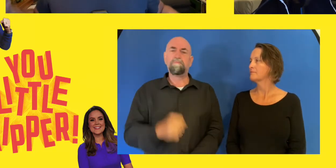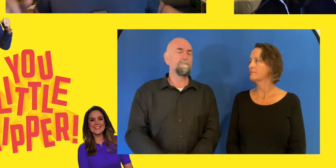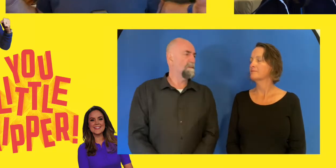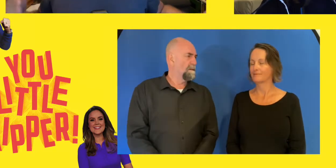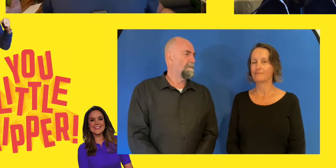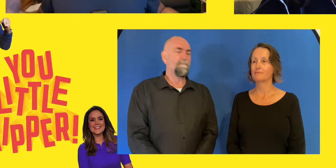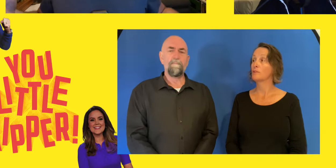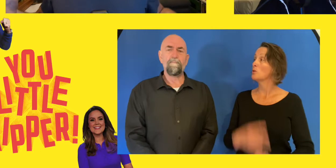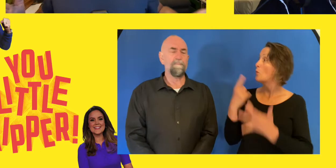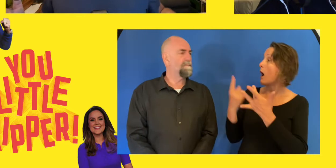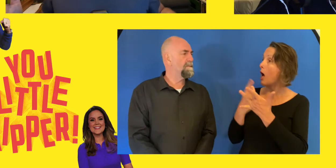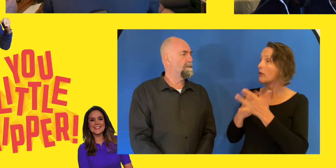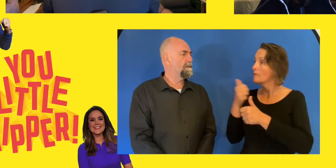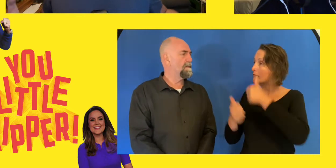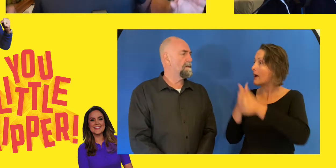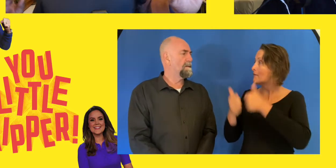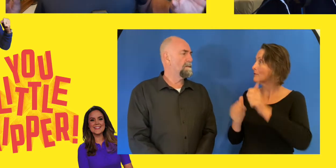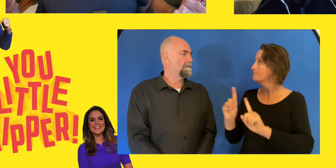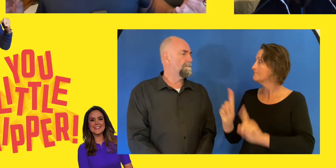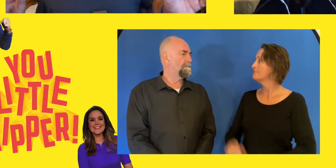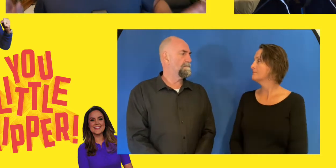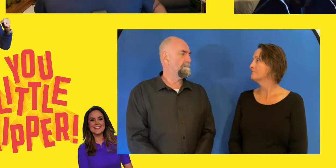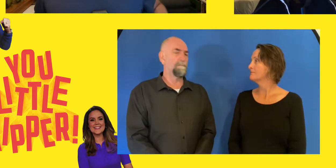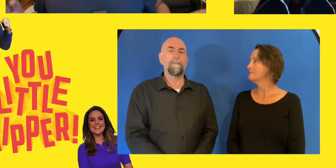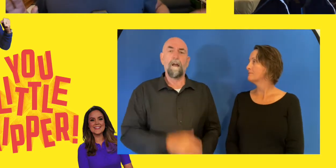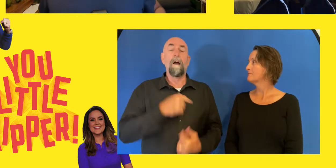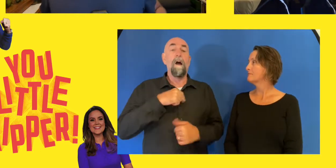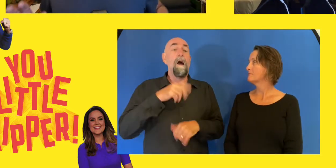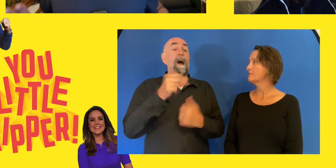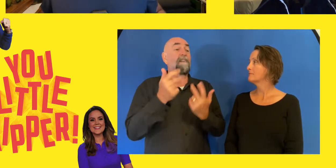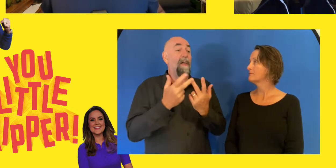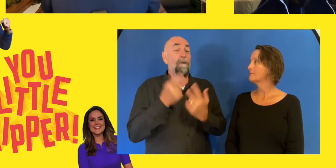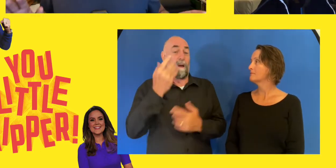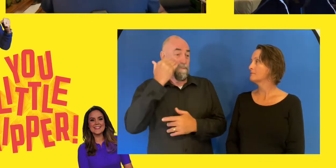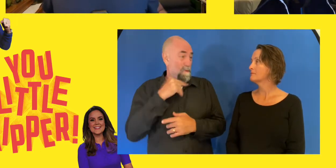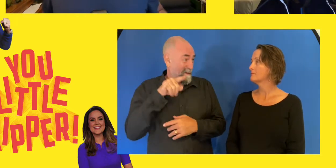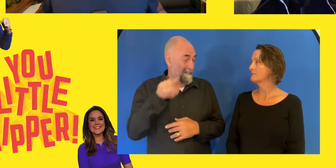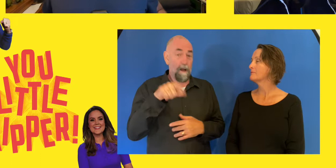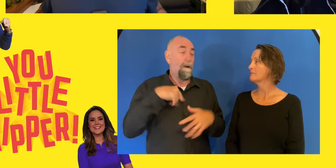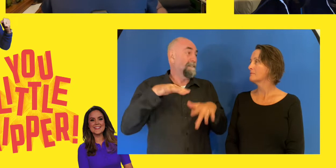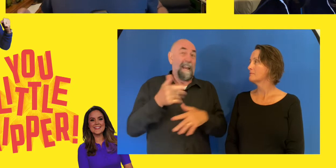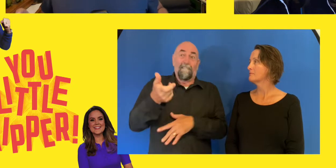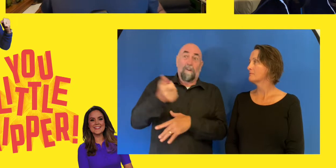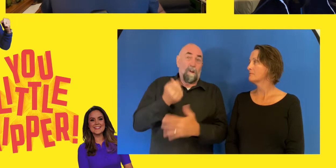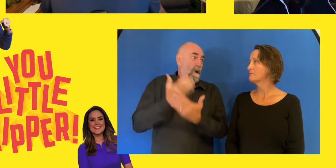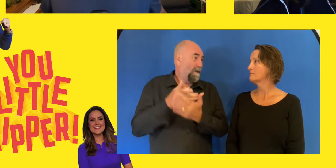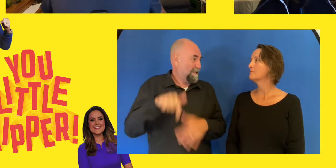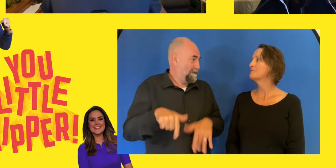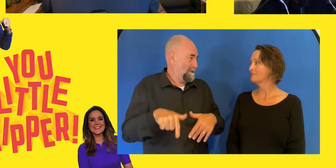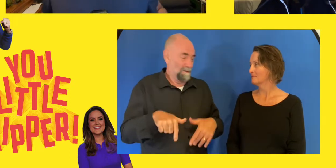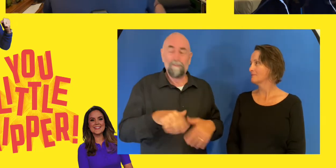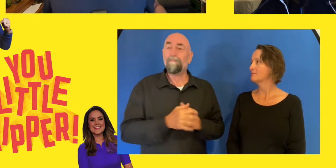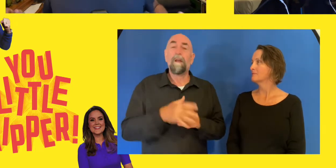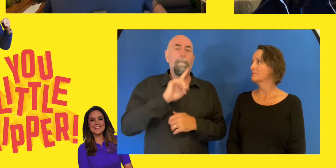on the show. That will be rectified at some point. She added another medal today, a silver medal in the Paracross